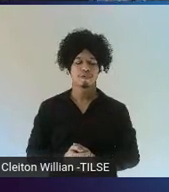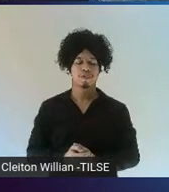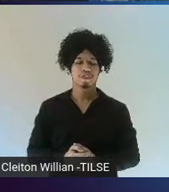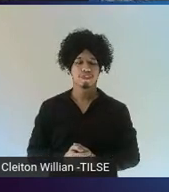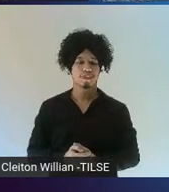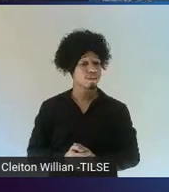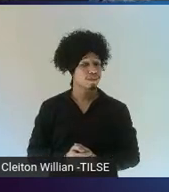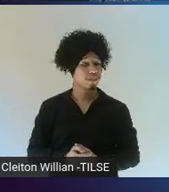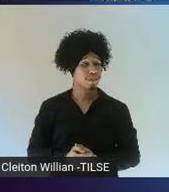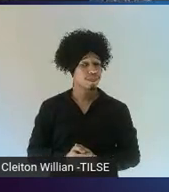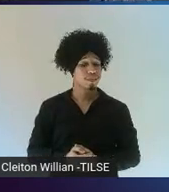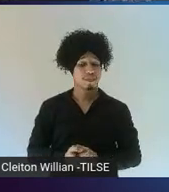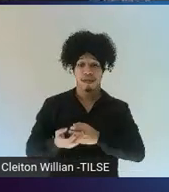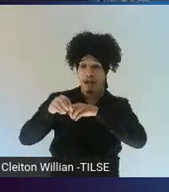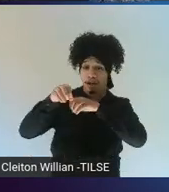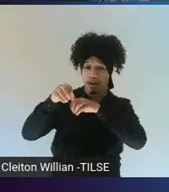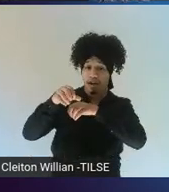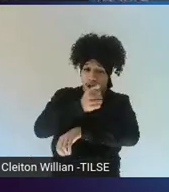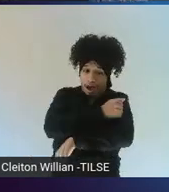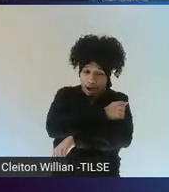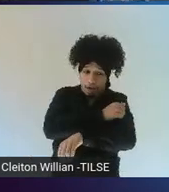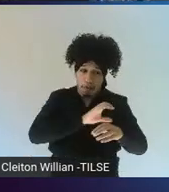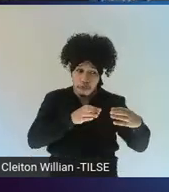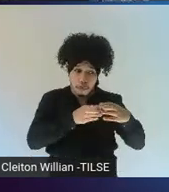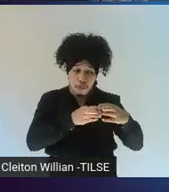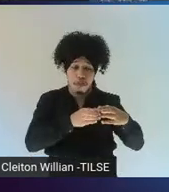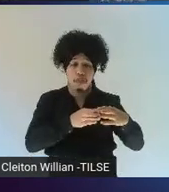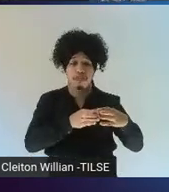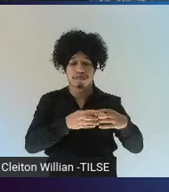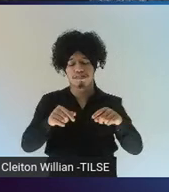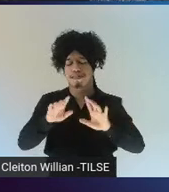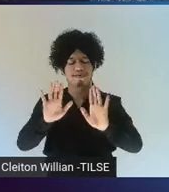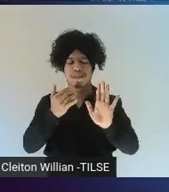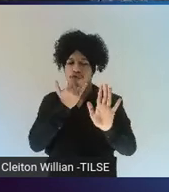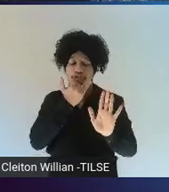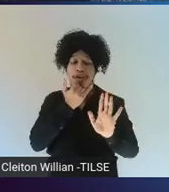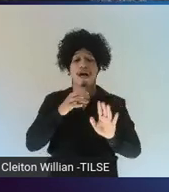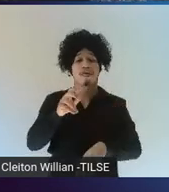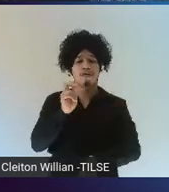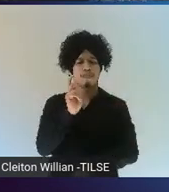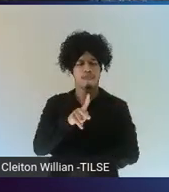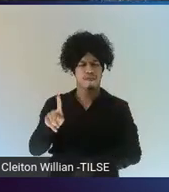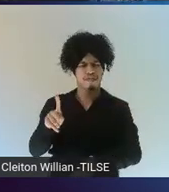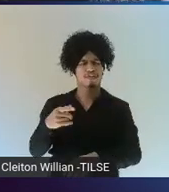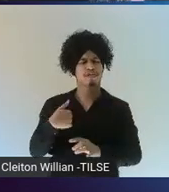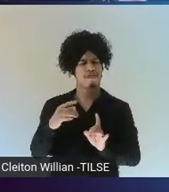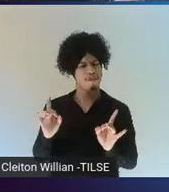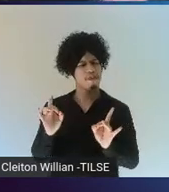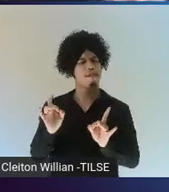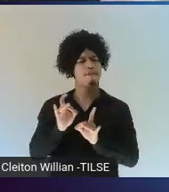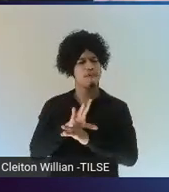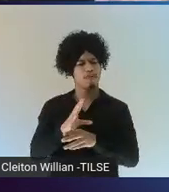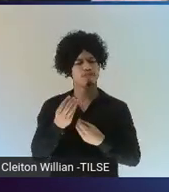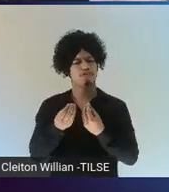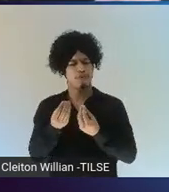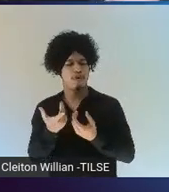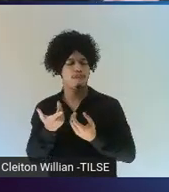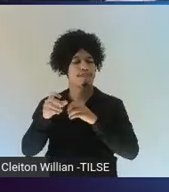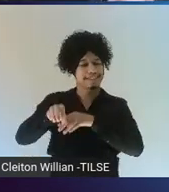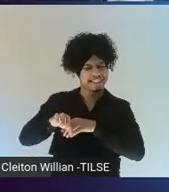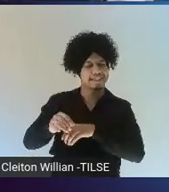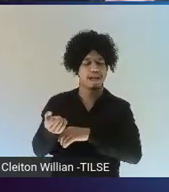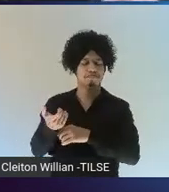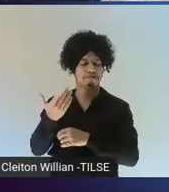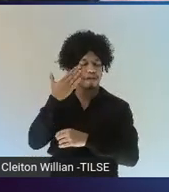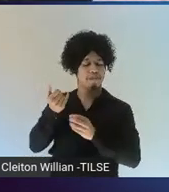And students, or sorry, instructors were prepared to do this in a number of ways. But this study focused on a